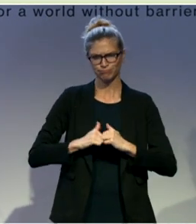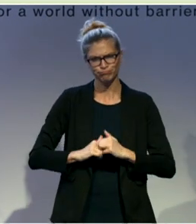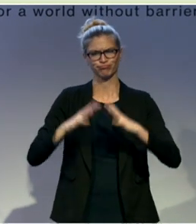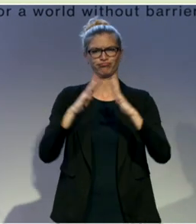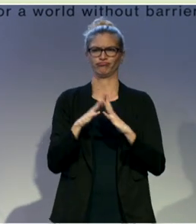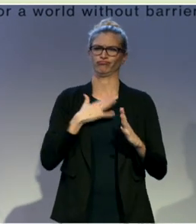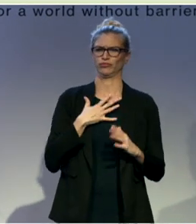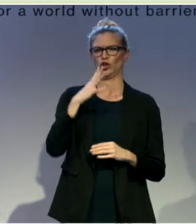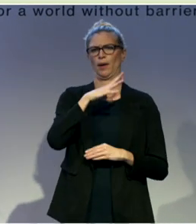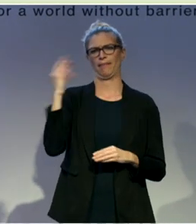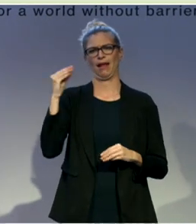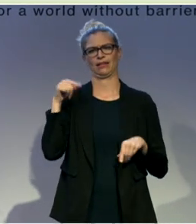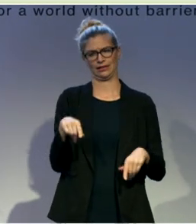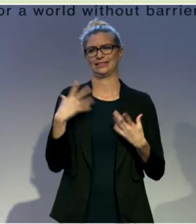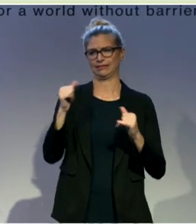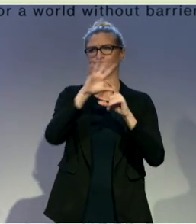Equalizent.